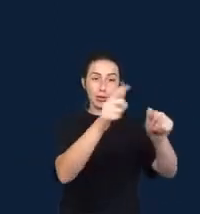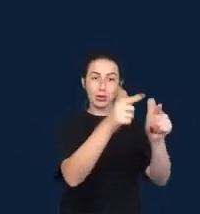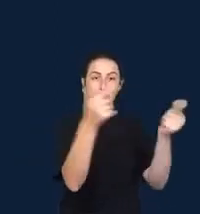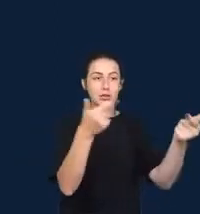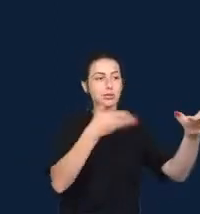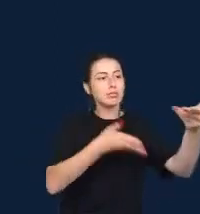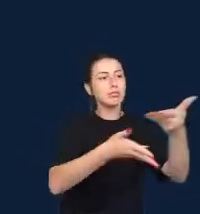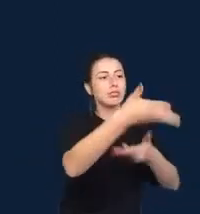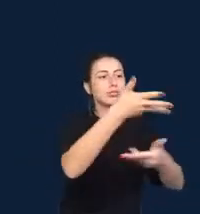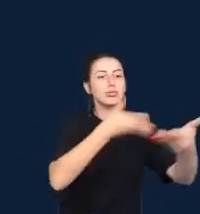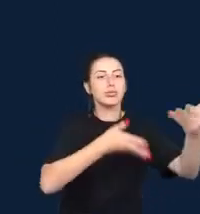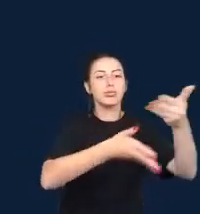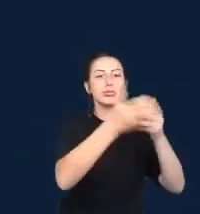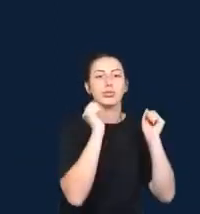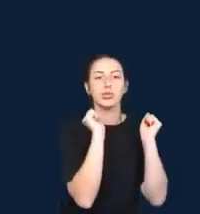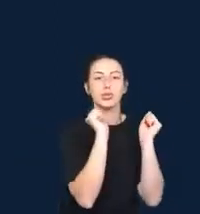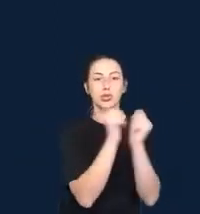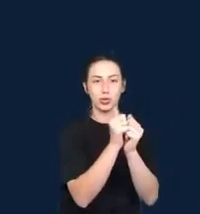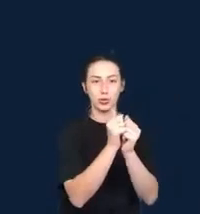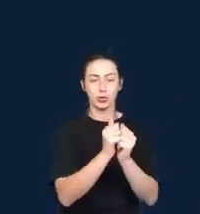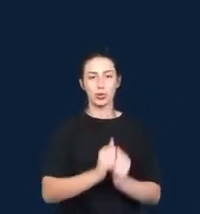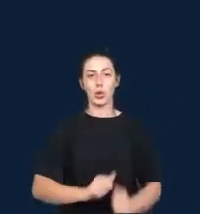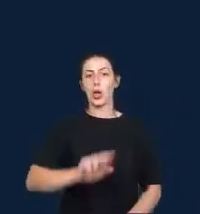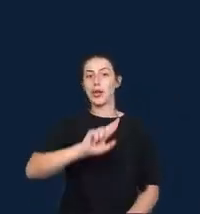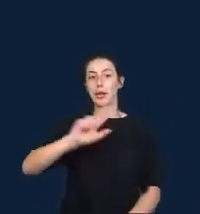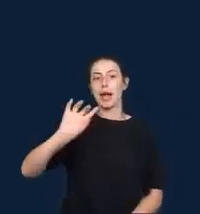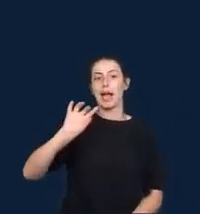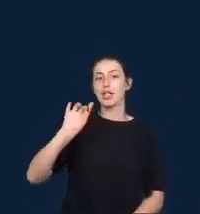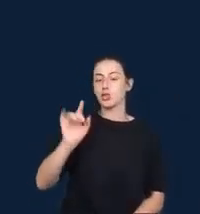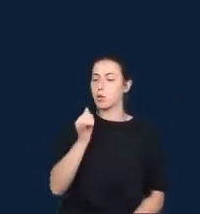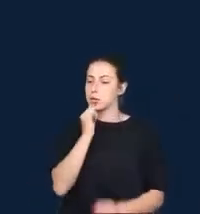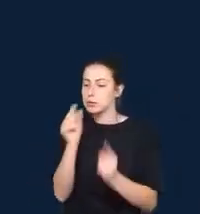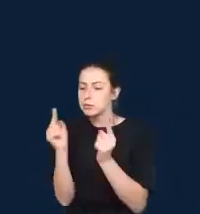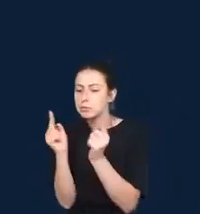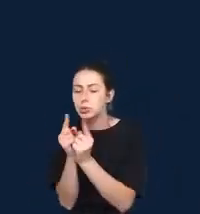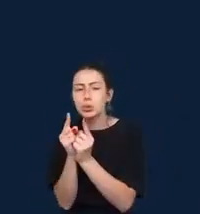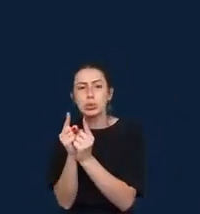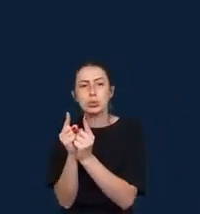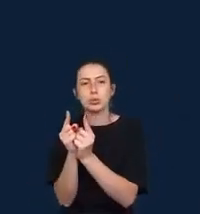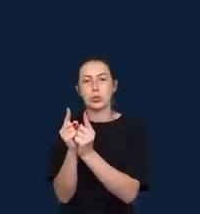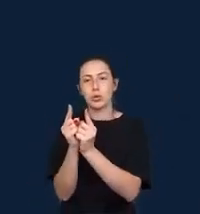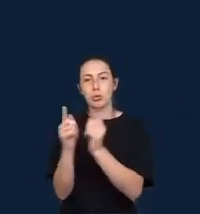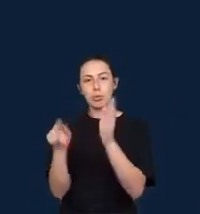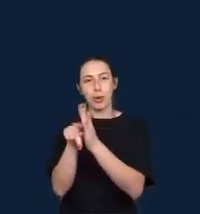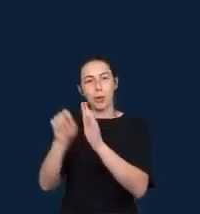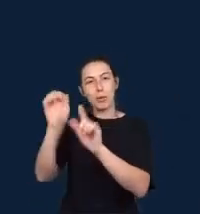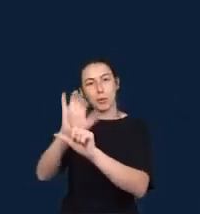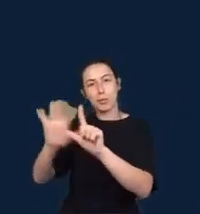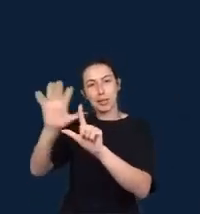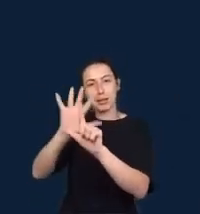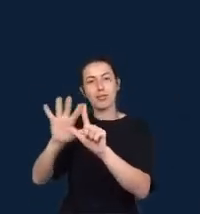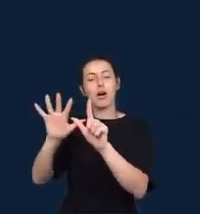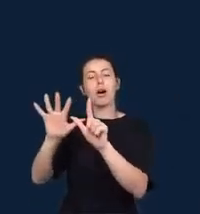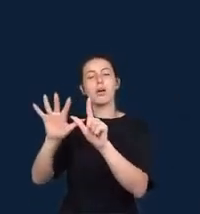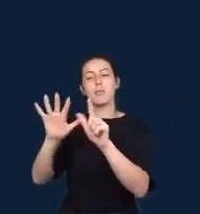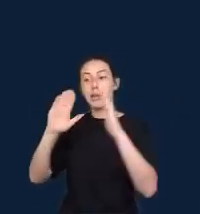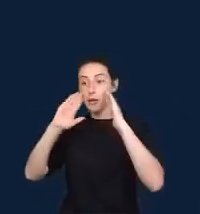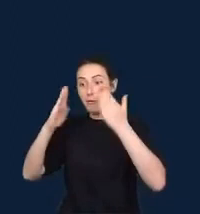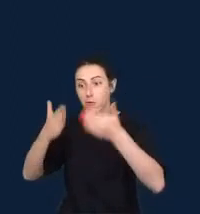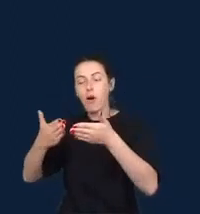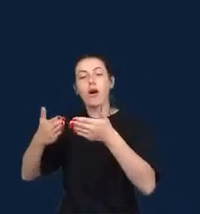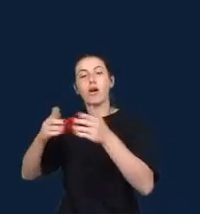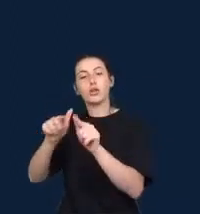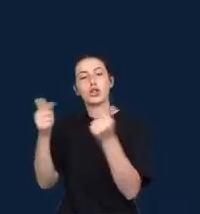a small number of large investigative journalism platforms, he would like to see a multiplicity of independent